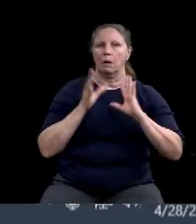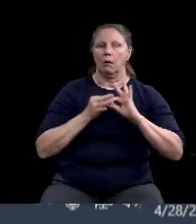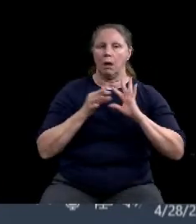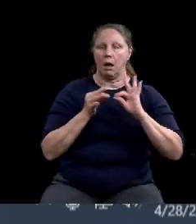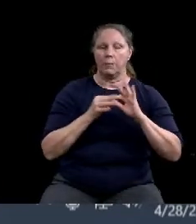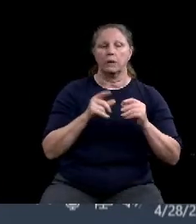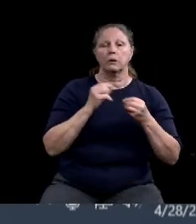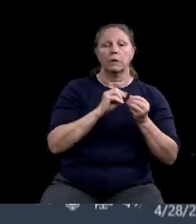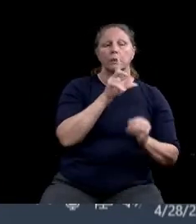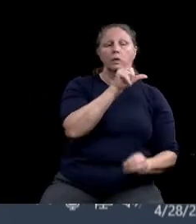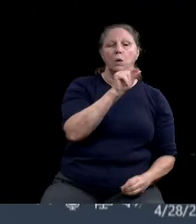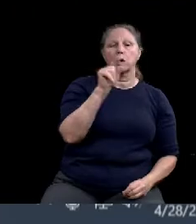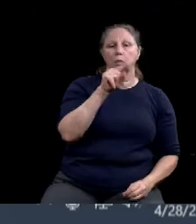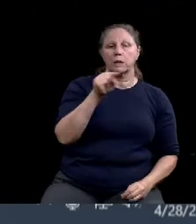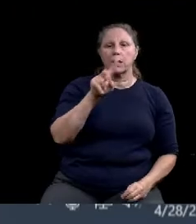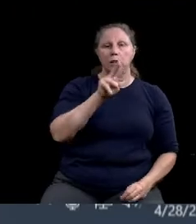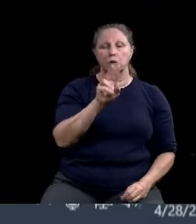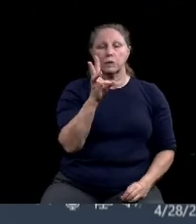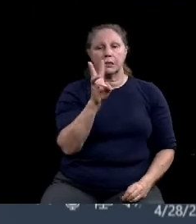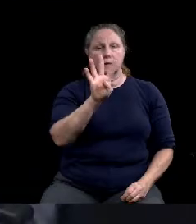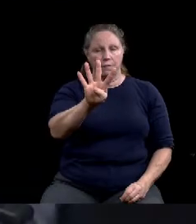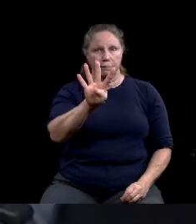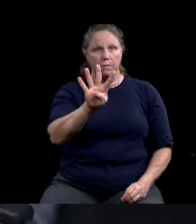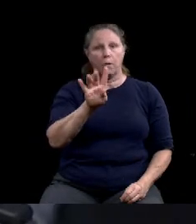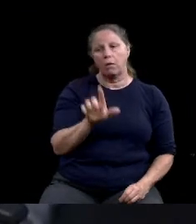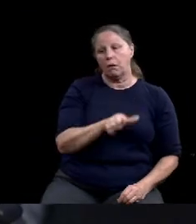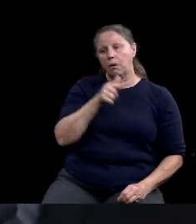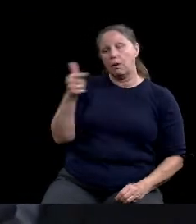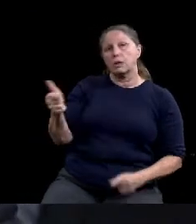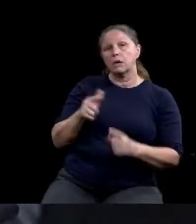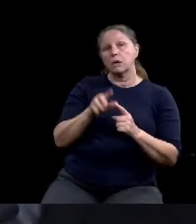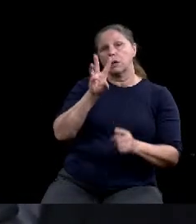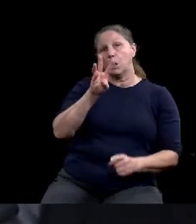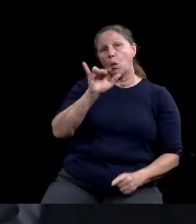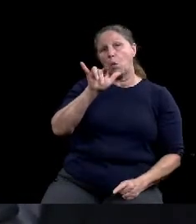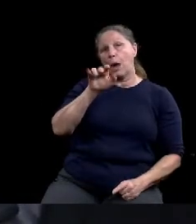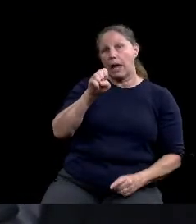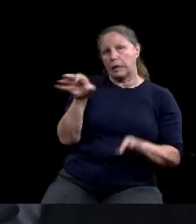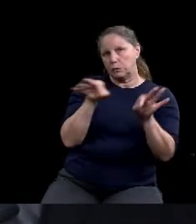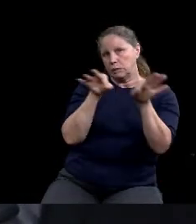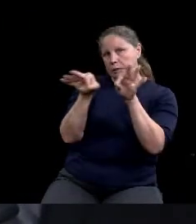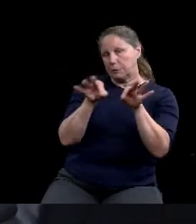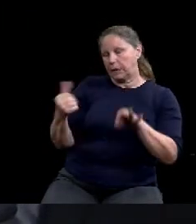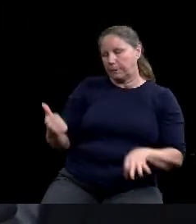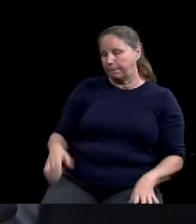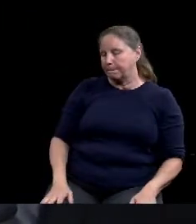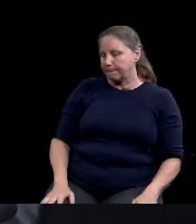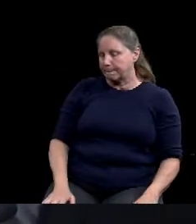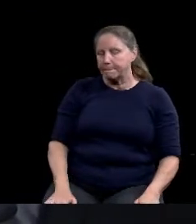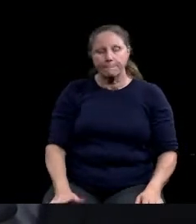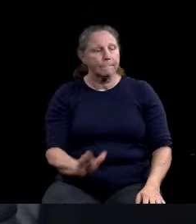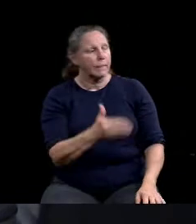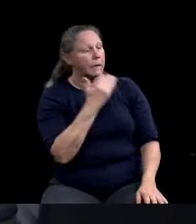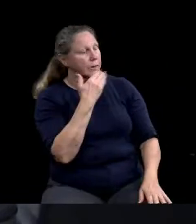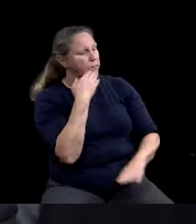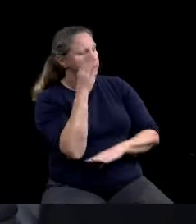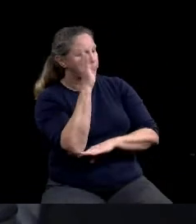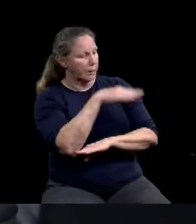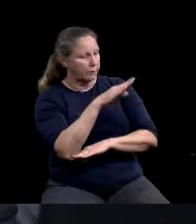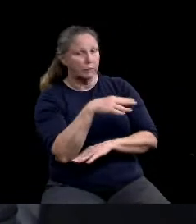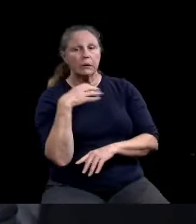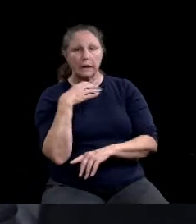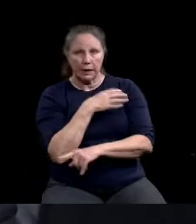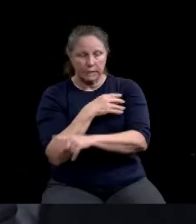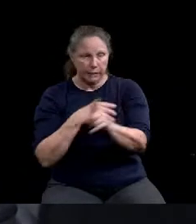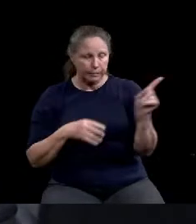turn it over to Wiley to introduce, this item. Thank you, Mr. Mayor. Good afternoon to you. Council members, Galen Price, our, uh, director of